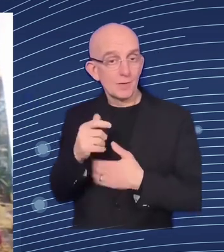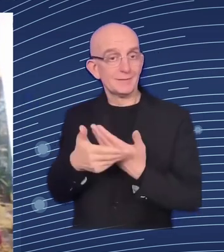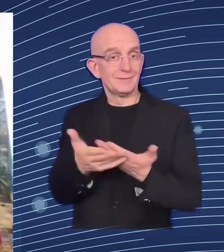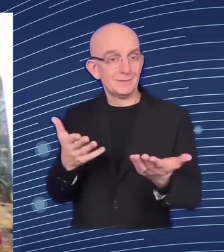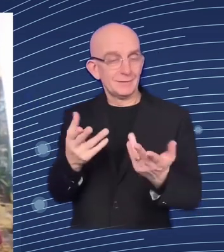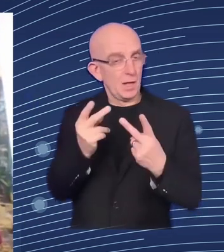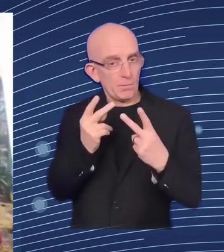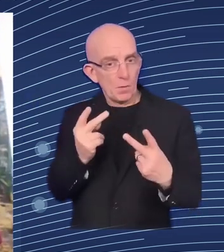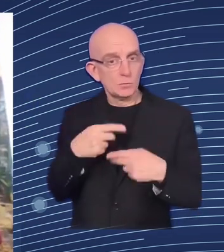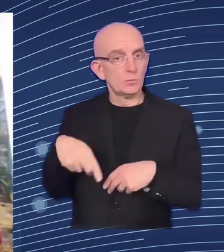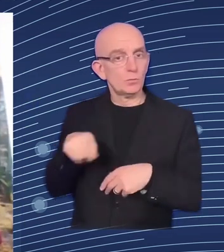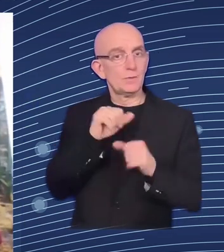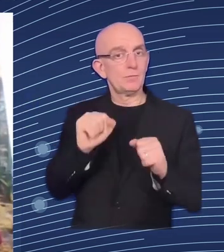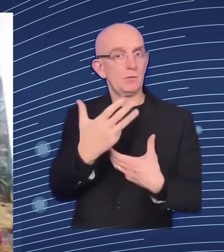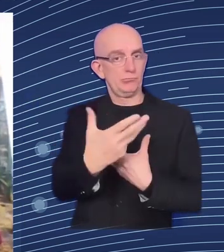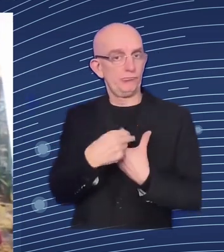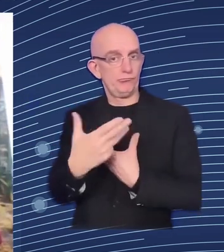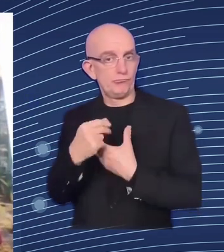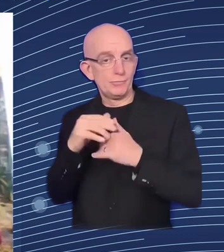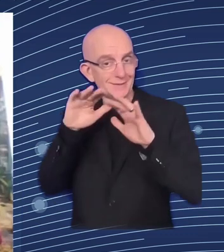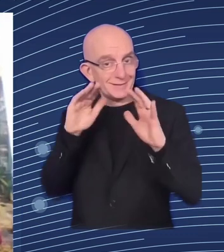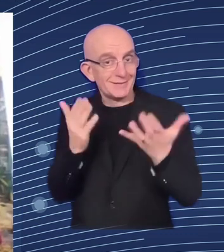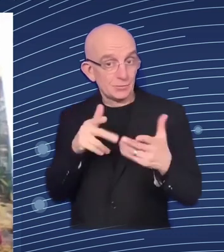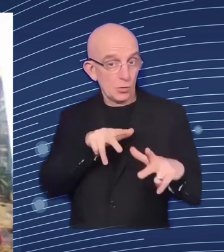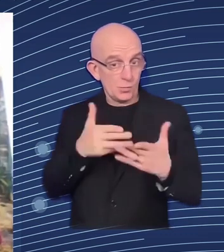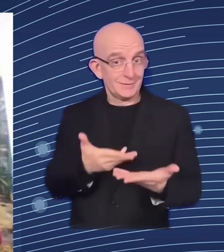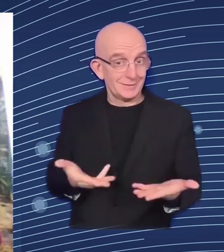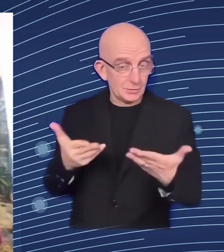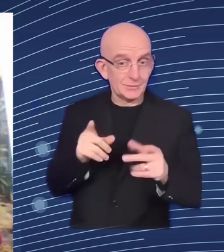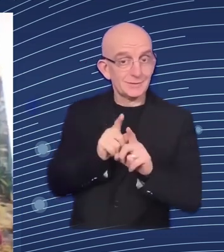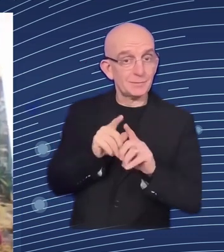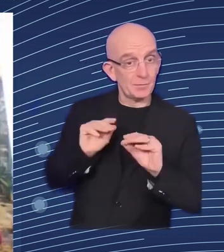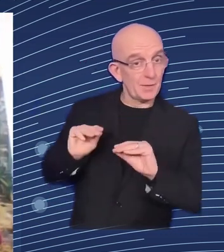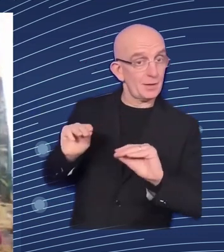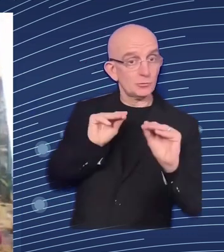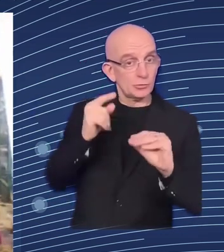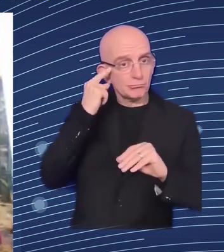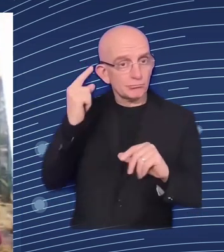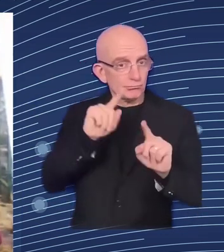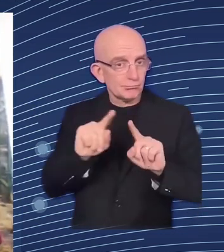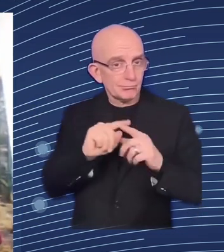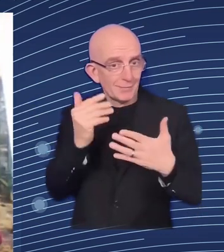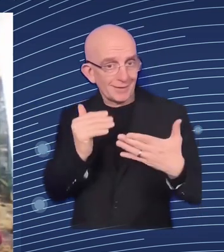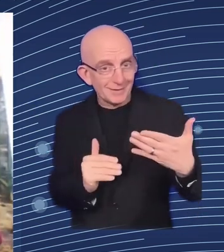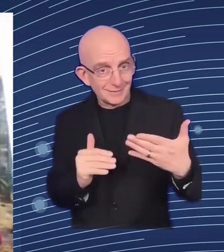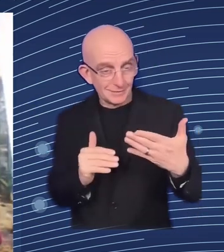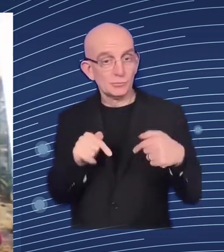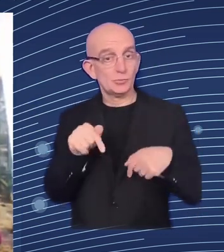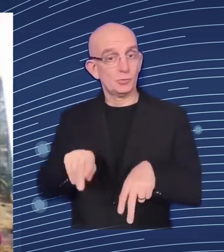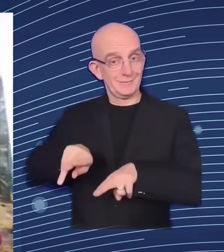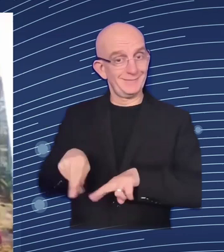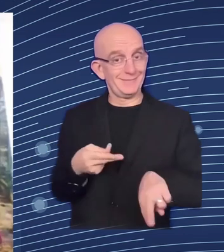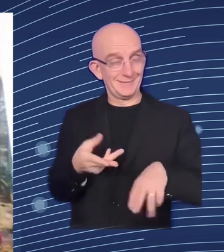the signing of this memorandum of understanding between the ebrd and the etf is definitely a positive